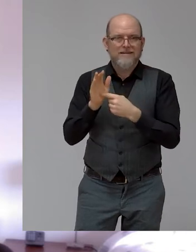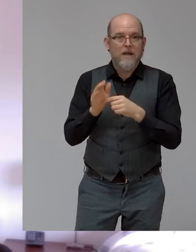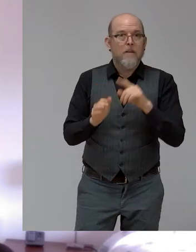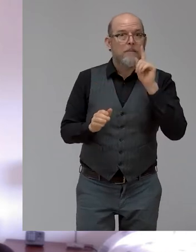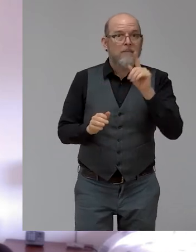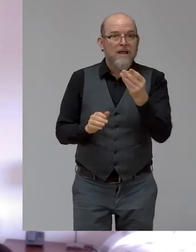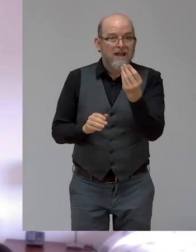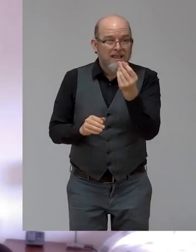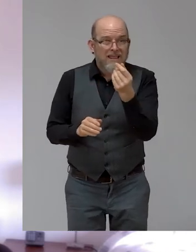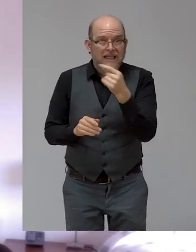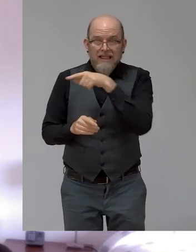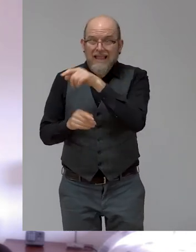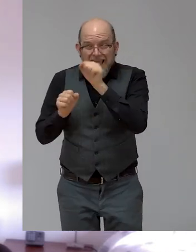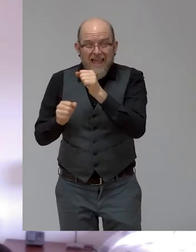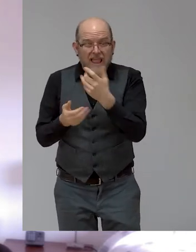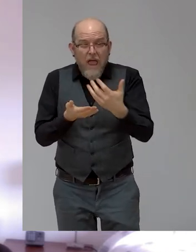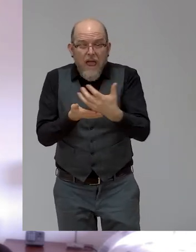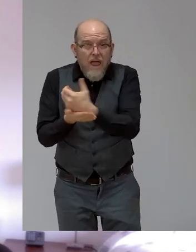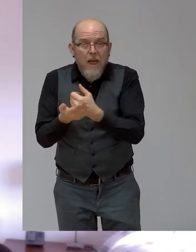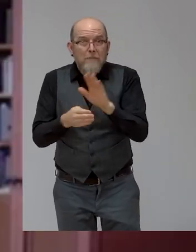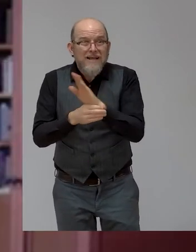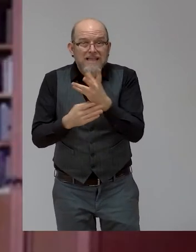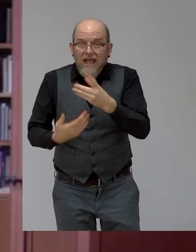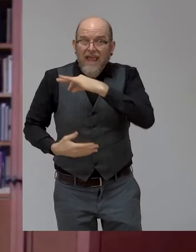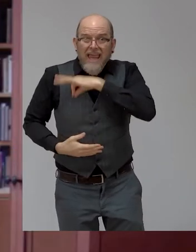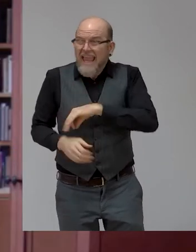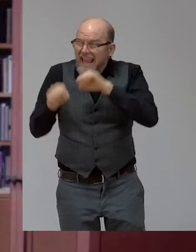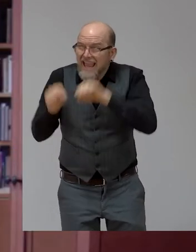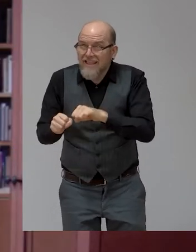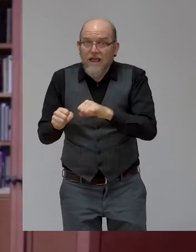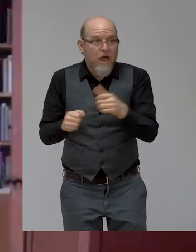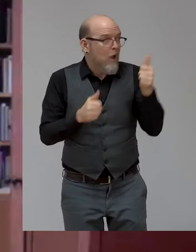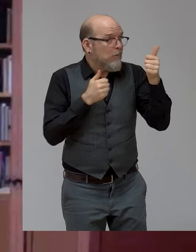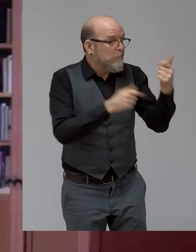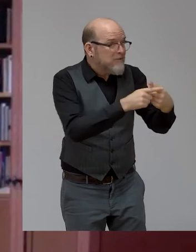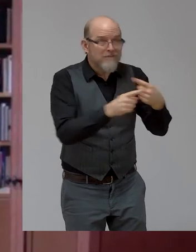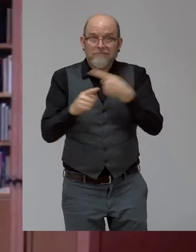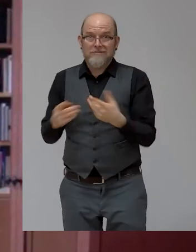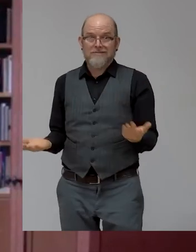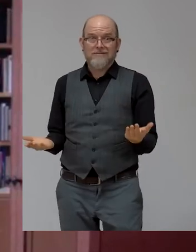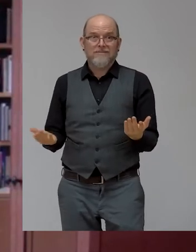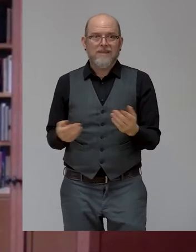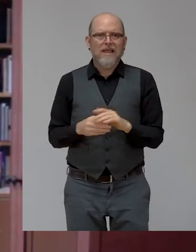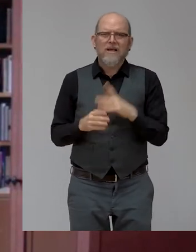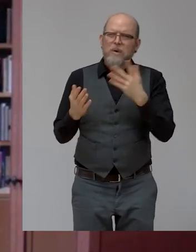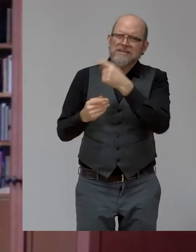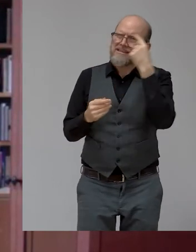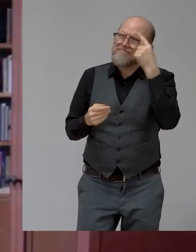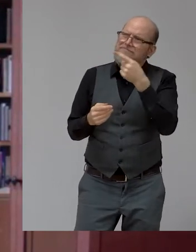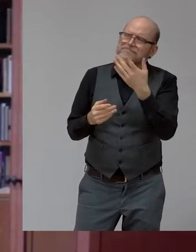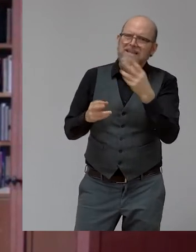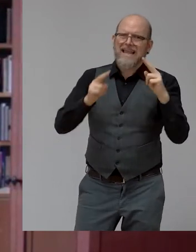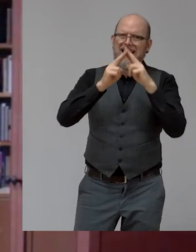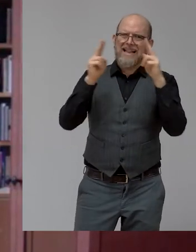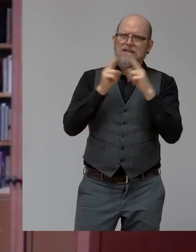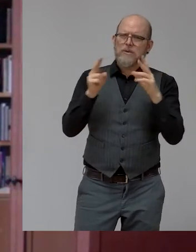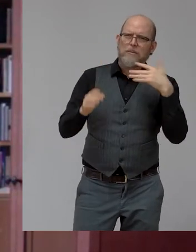imperative to do this kind of stuff. I do think internationally, of course, we're seeing more and more business